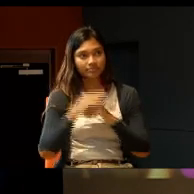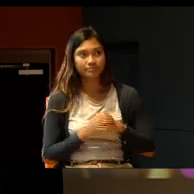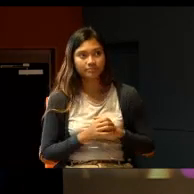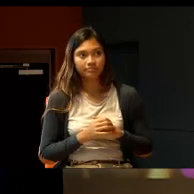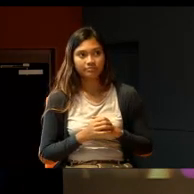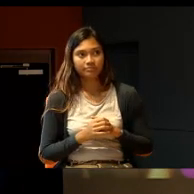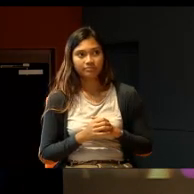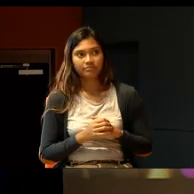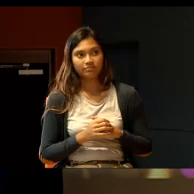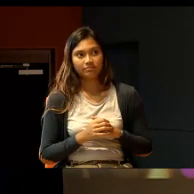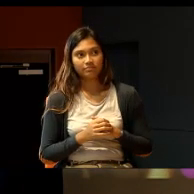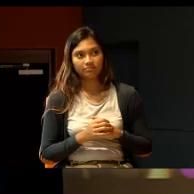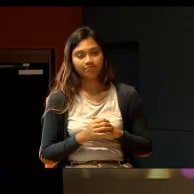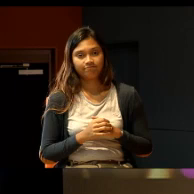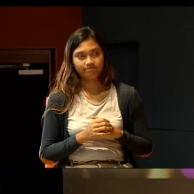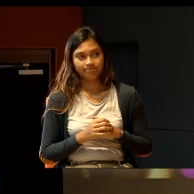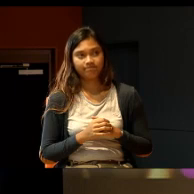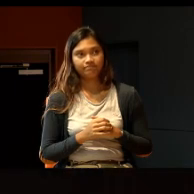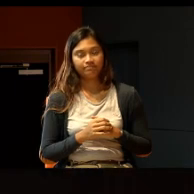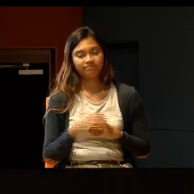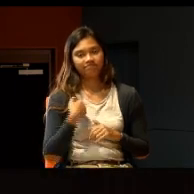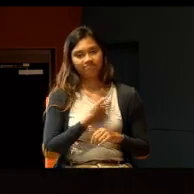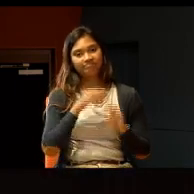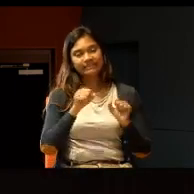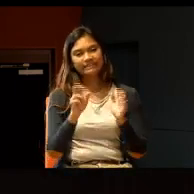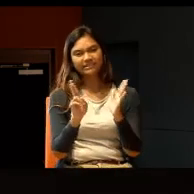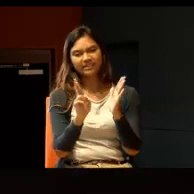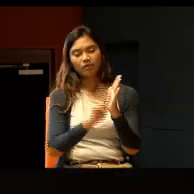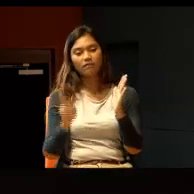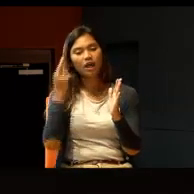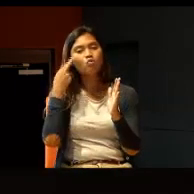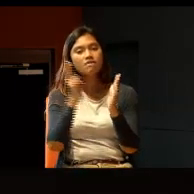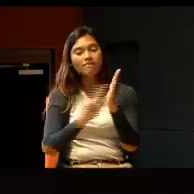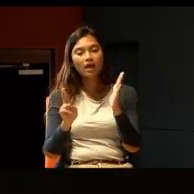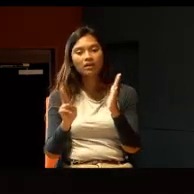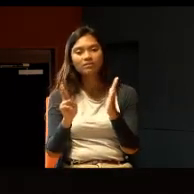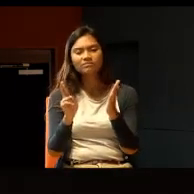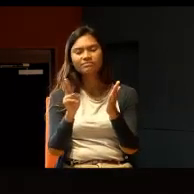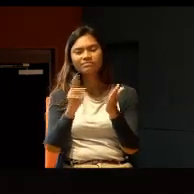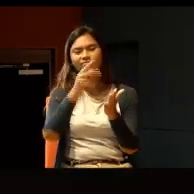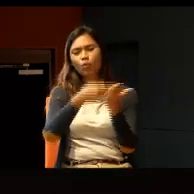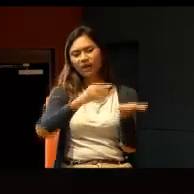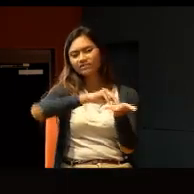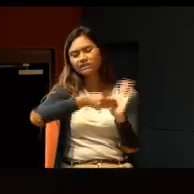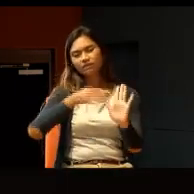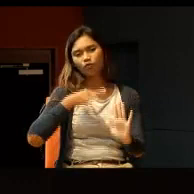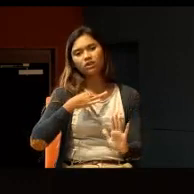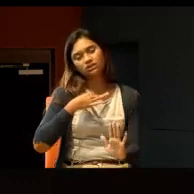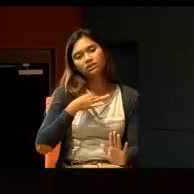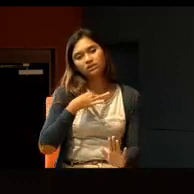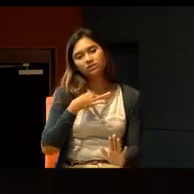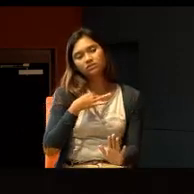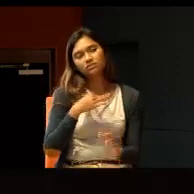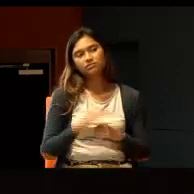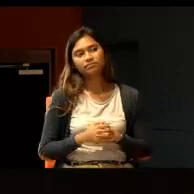we can all reflect on what volunteering is, and what it means to us. It